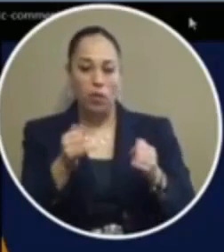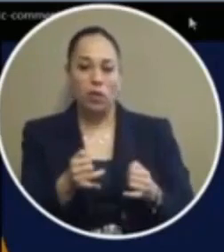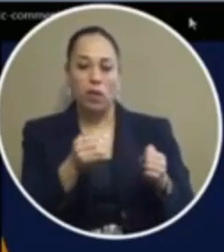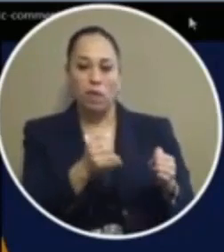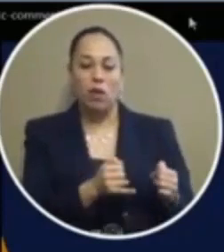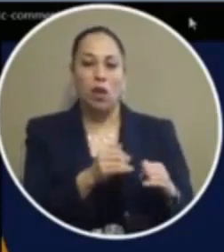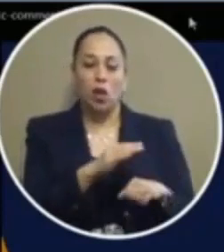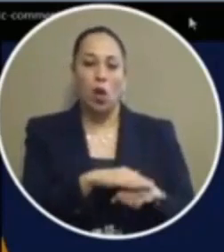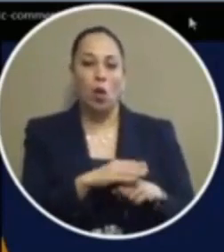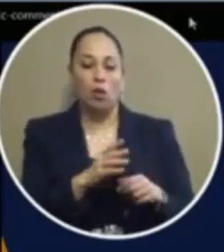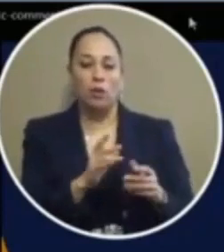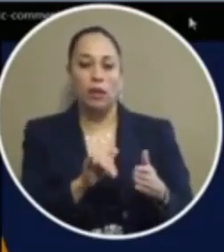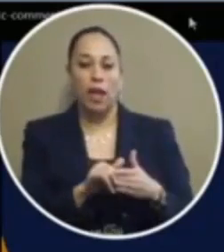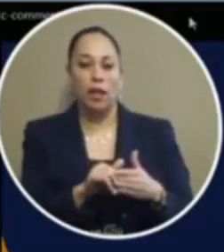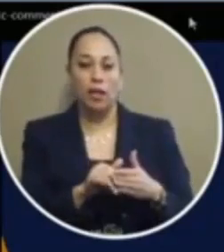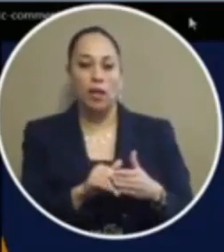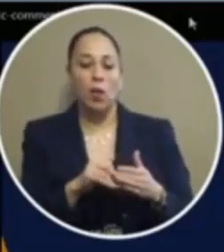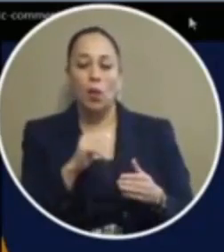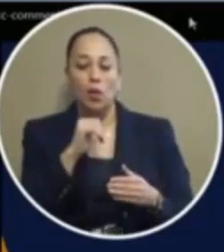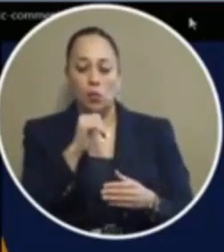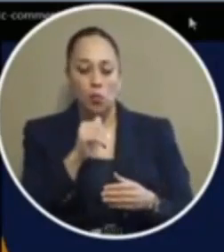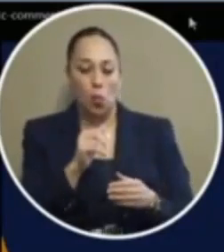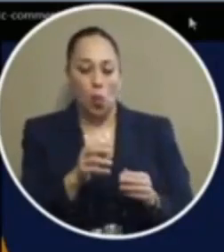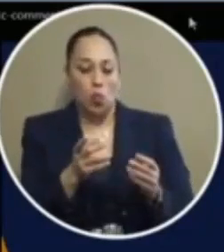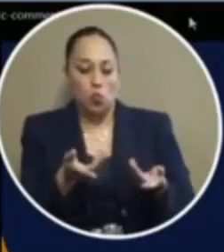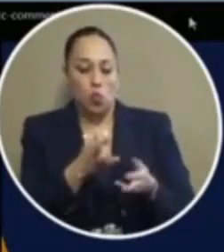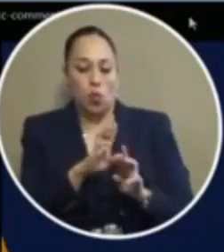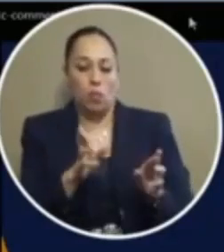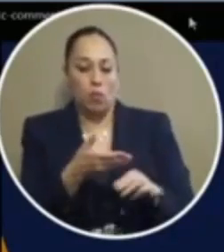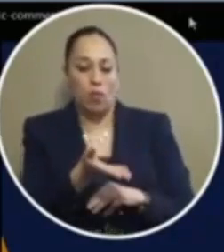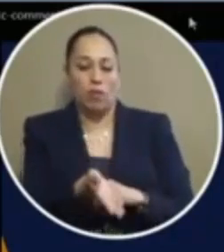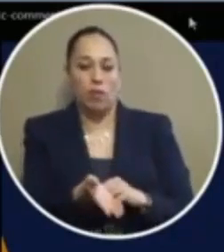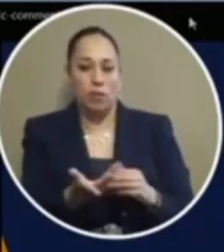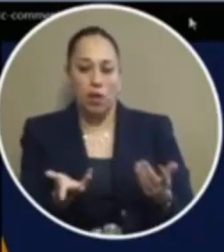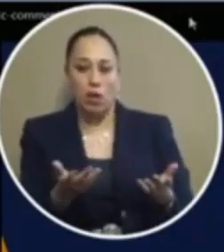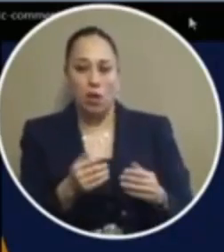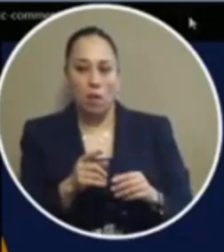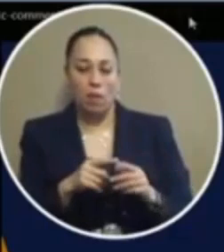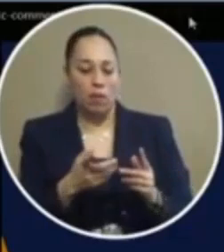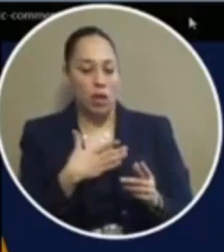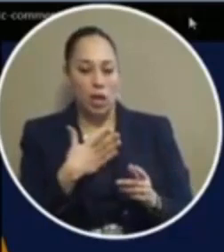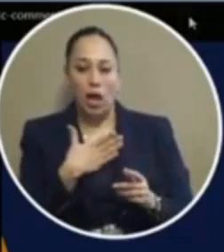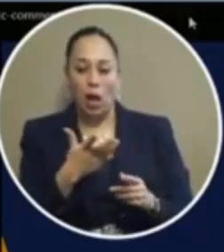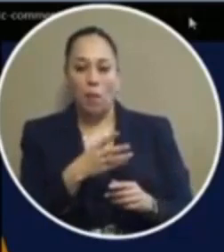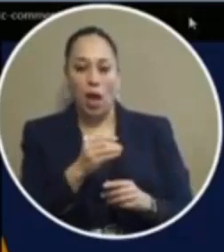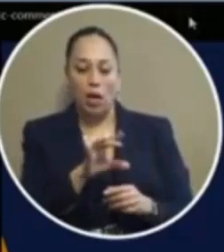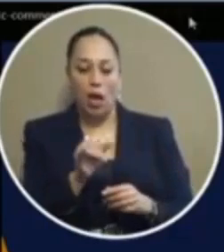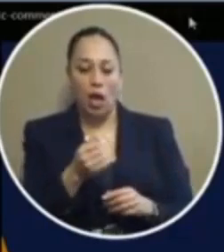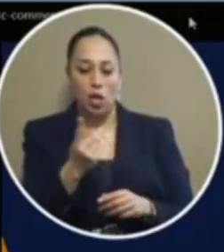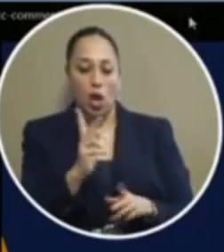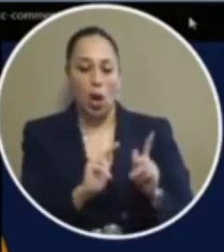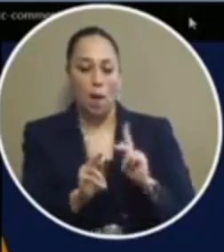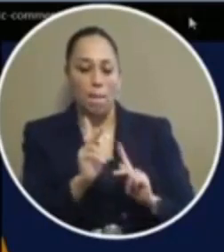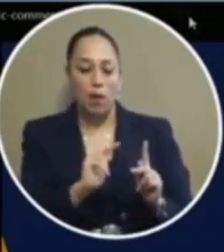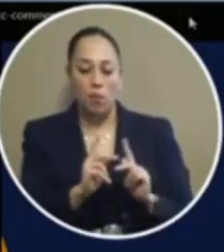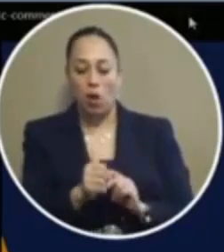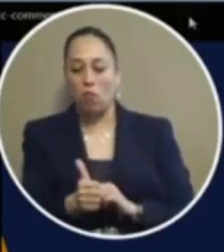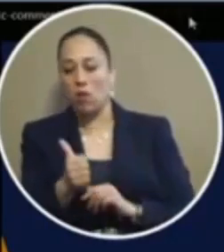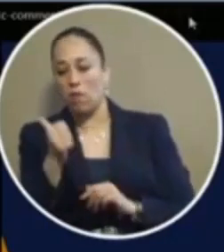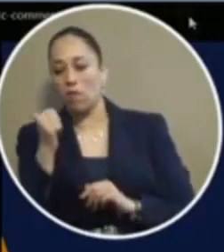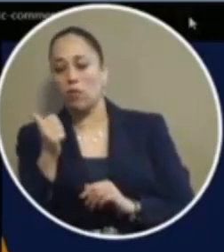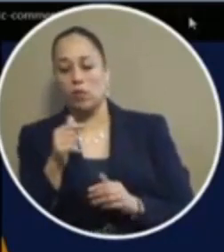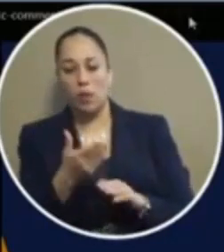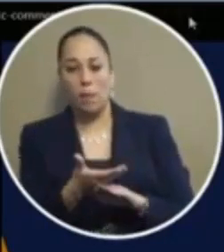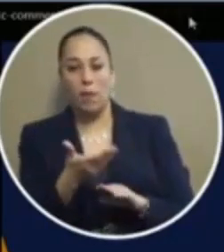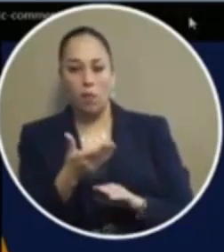are on the table right now won't be on the table because there are current elections happening and as the other individuals stated previously before me